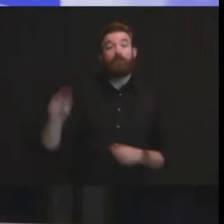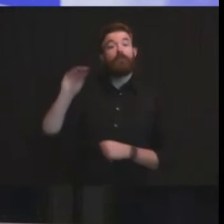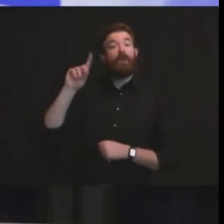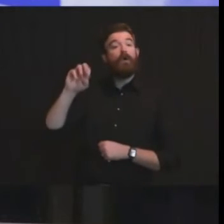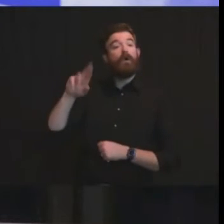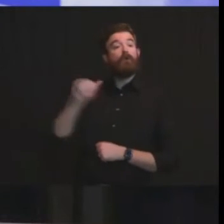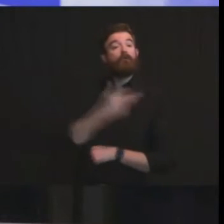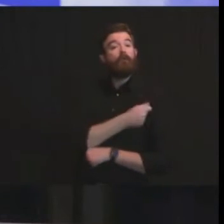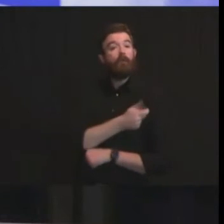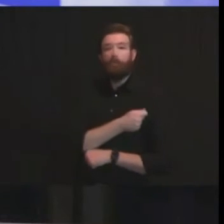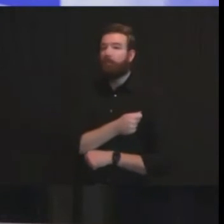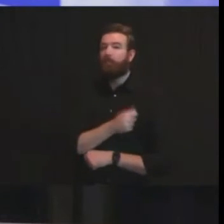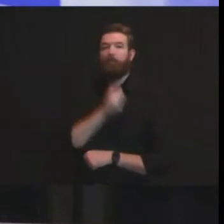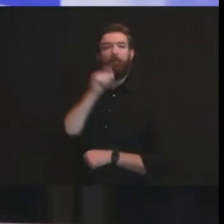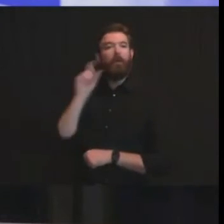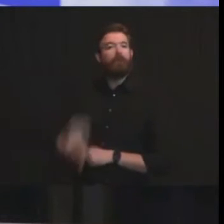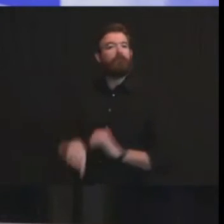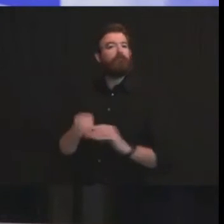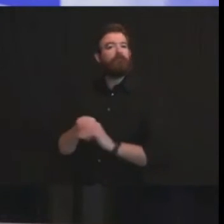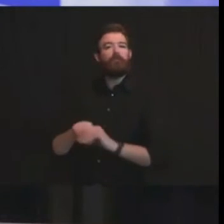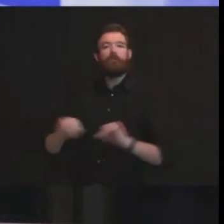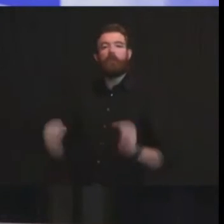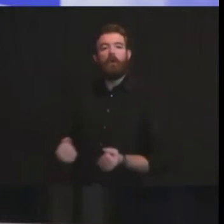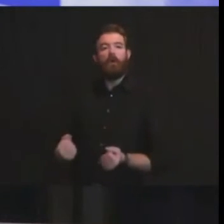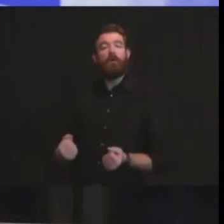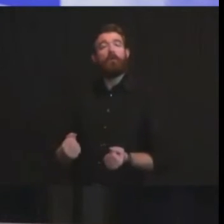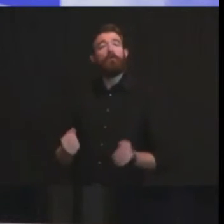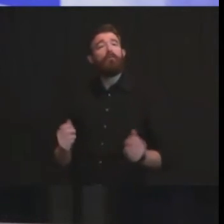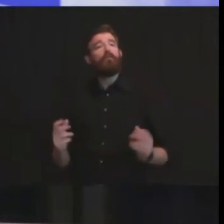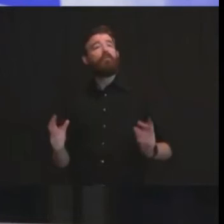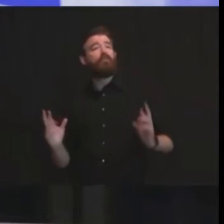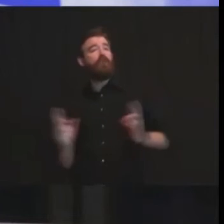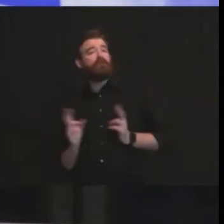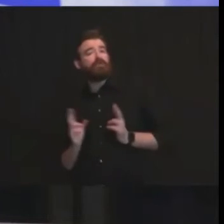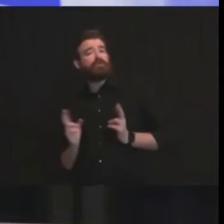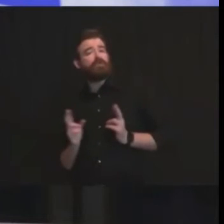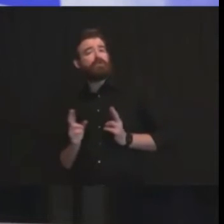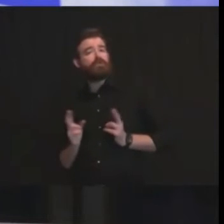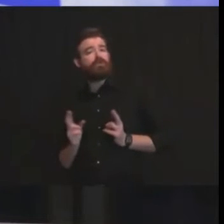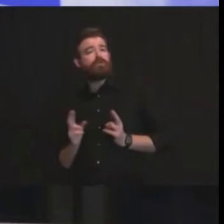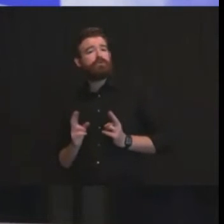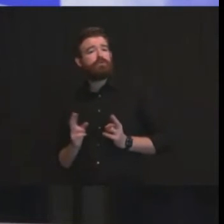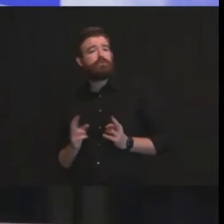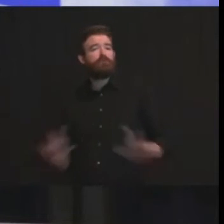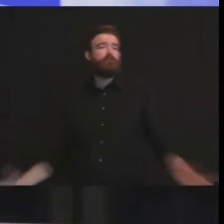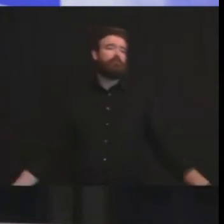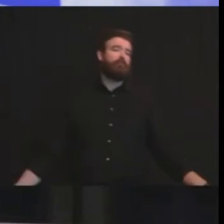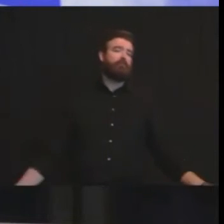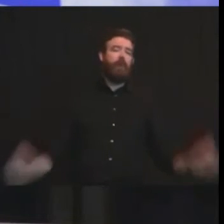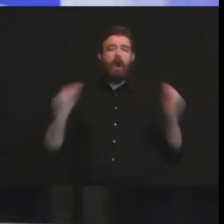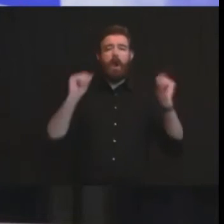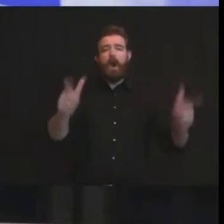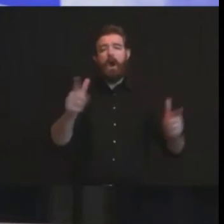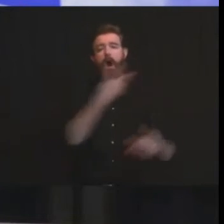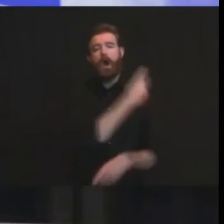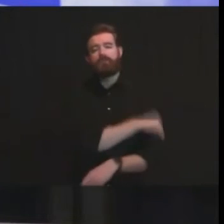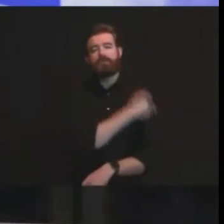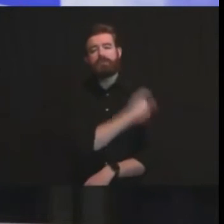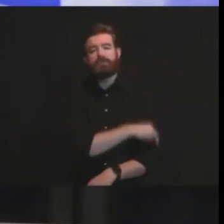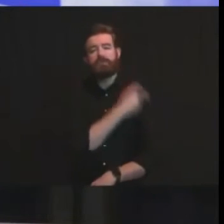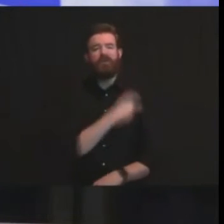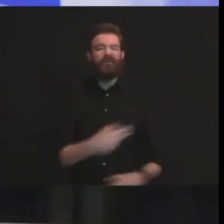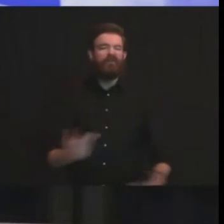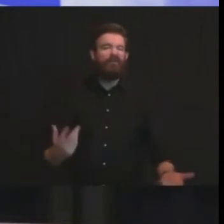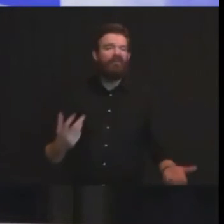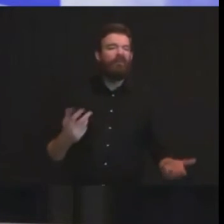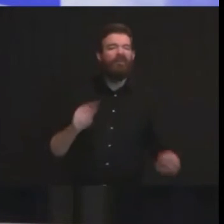requires refrigeration which is available in all hospitals and pharmacies as additional shipments of vaccine